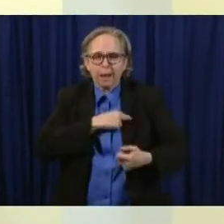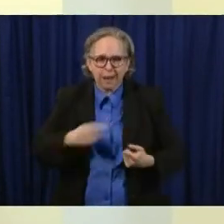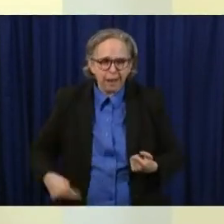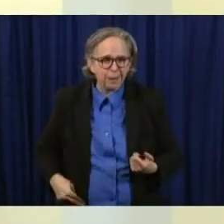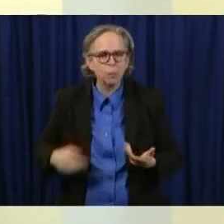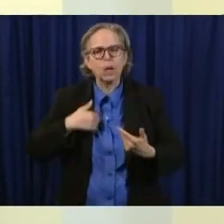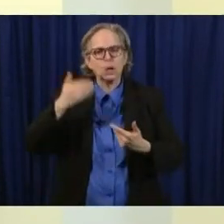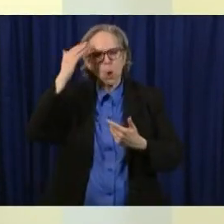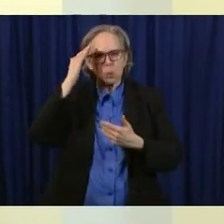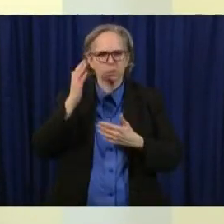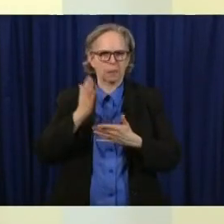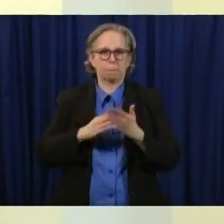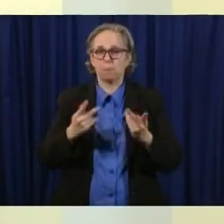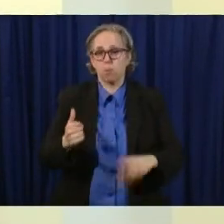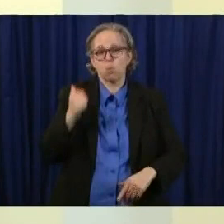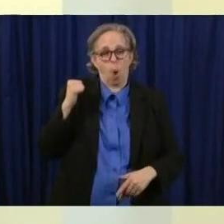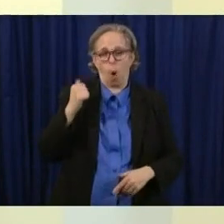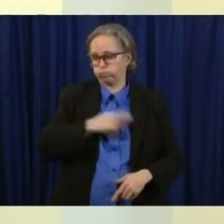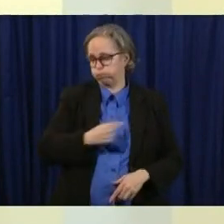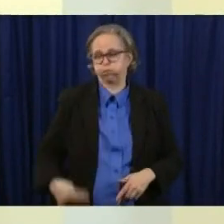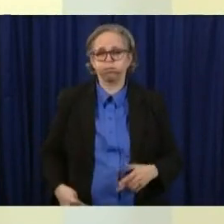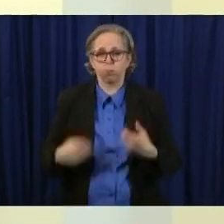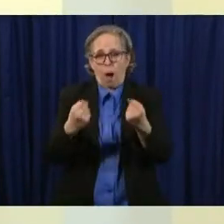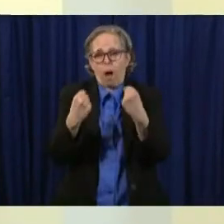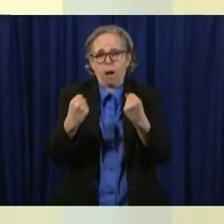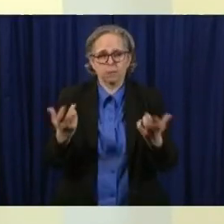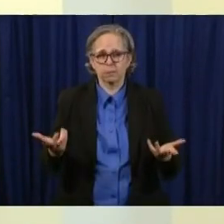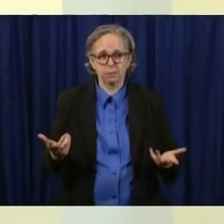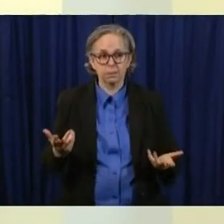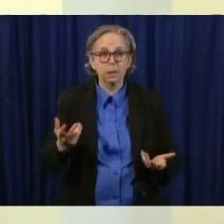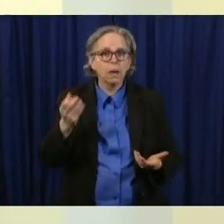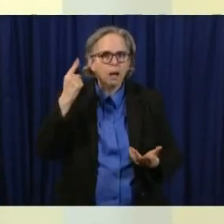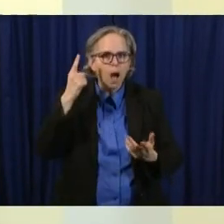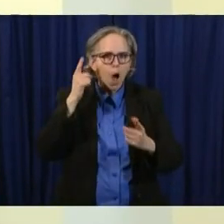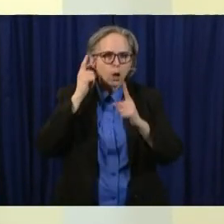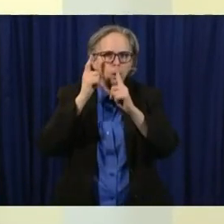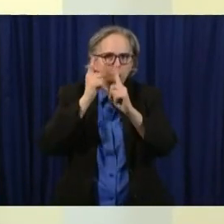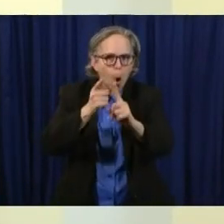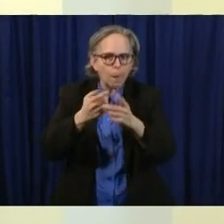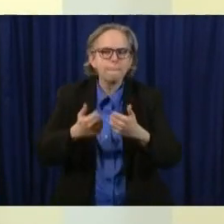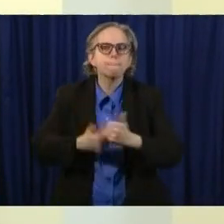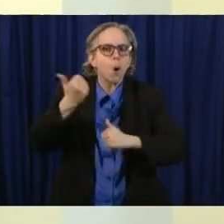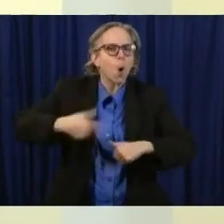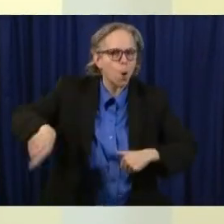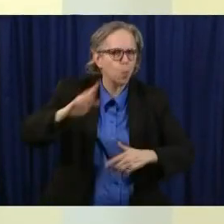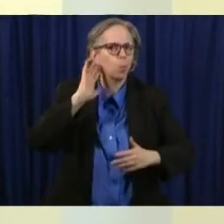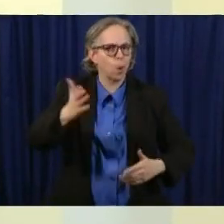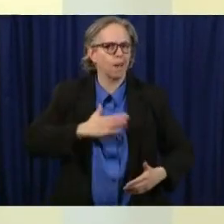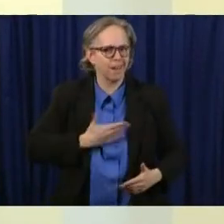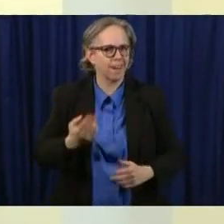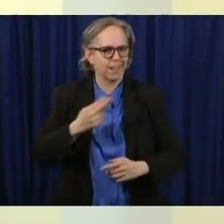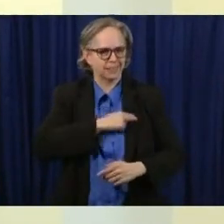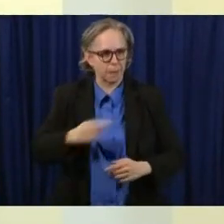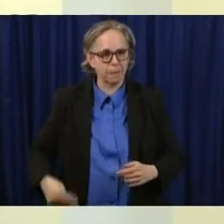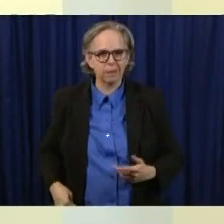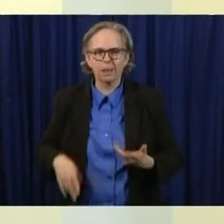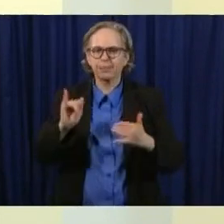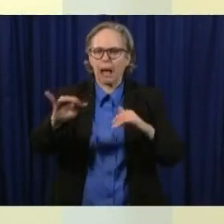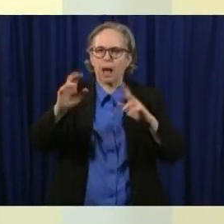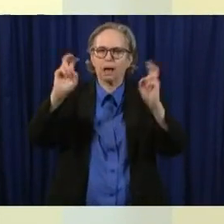be saved i see it this way this is the beginning of that social contract with each other um this is